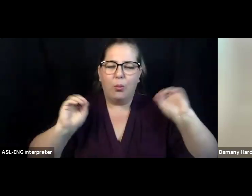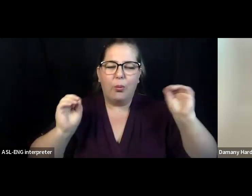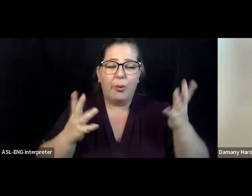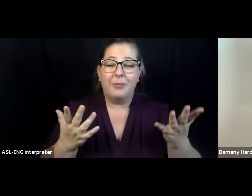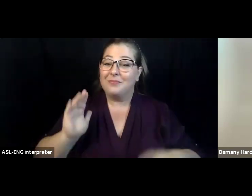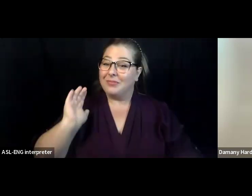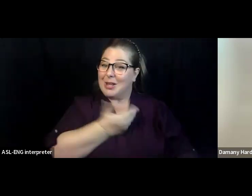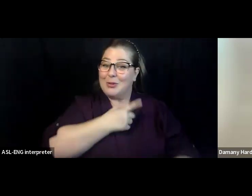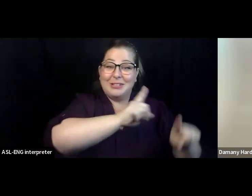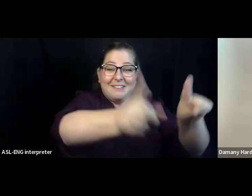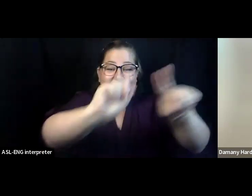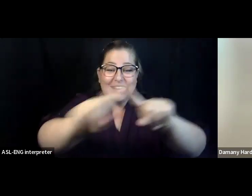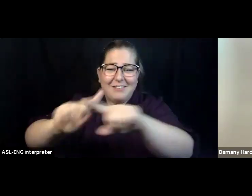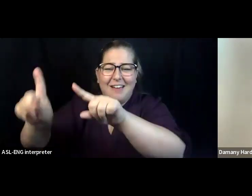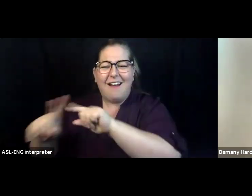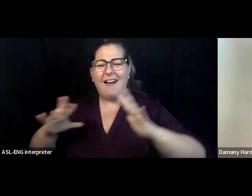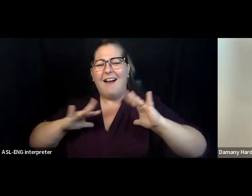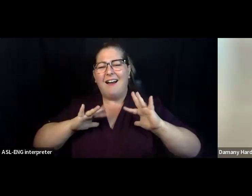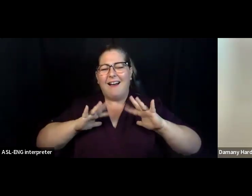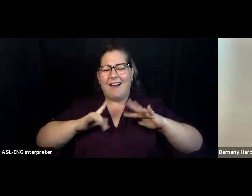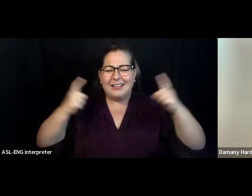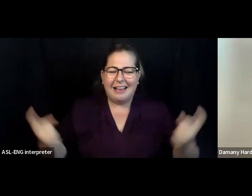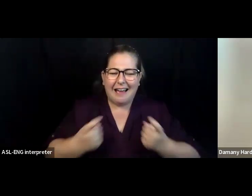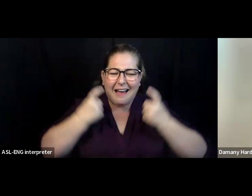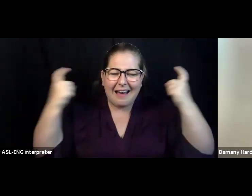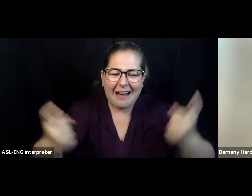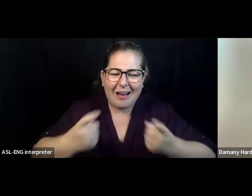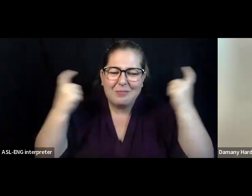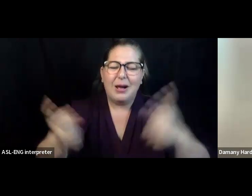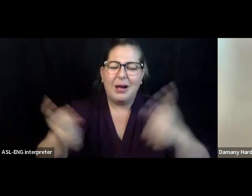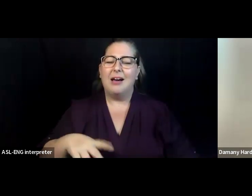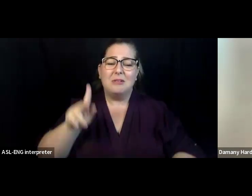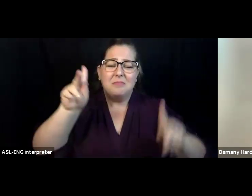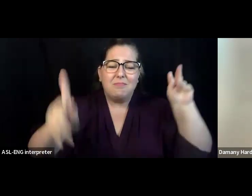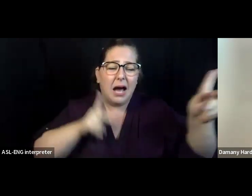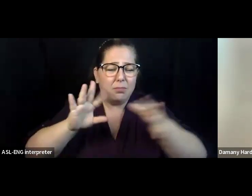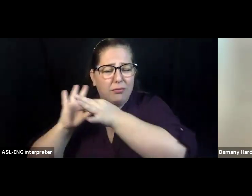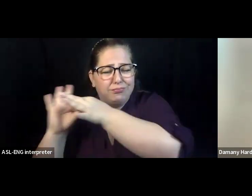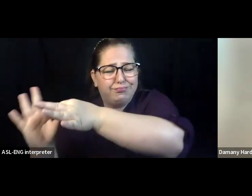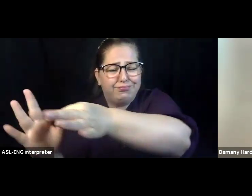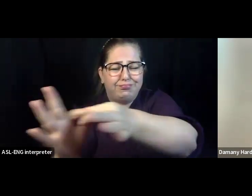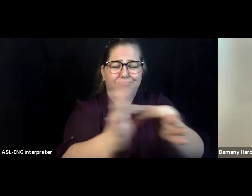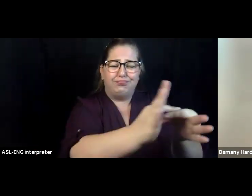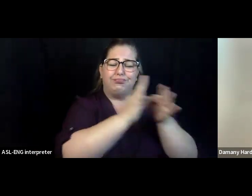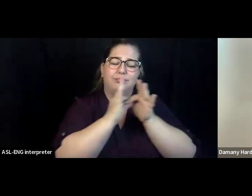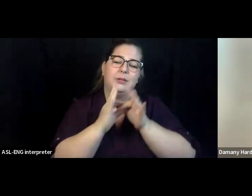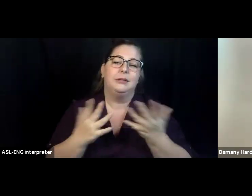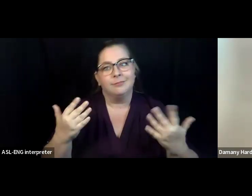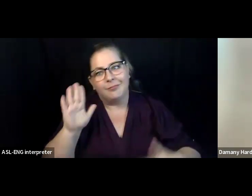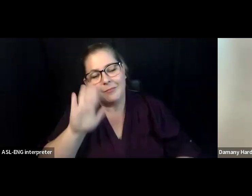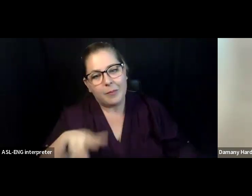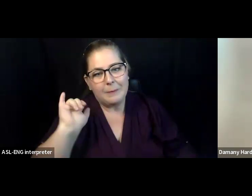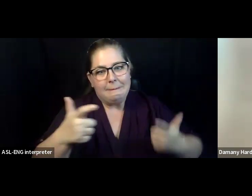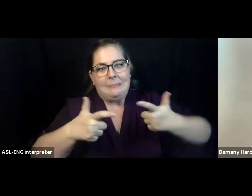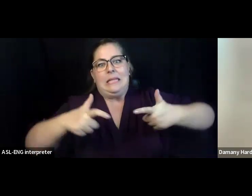mission is to improve the quality of life in the traditionally underserved communities through dedicated